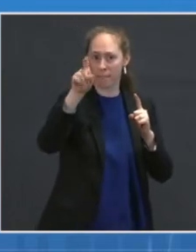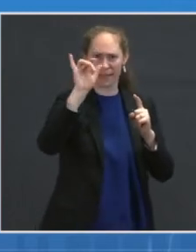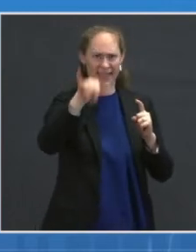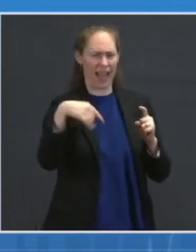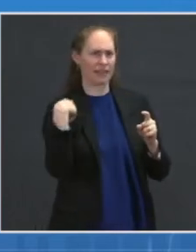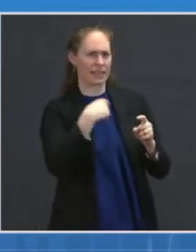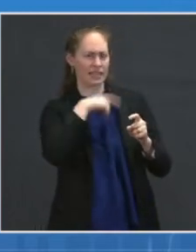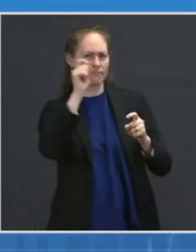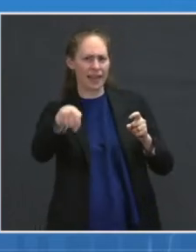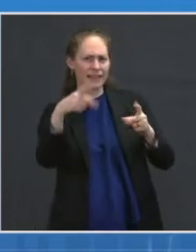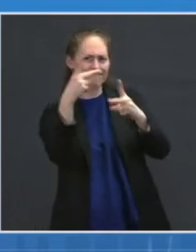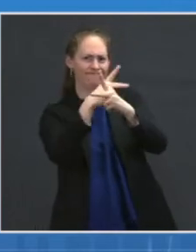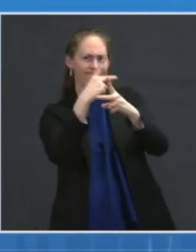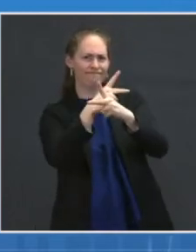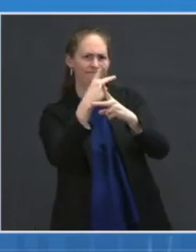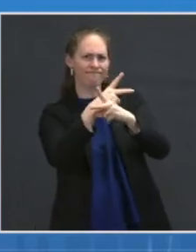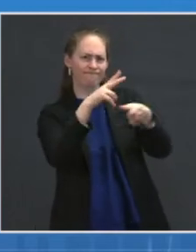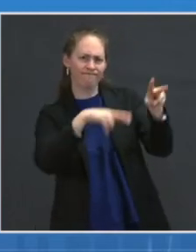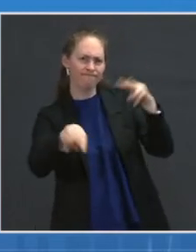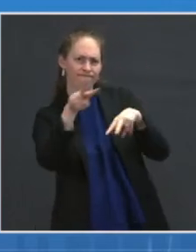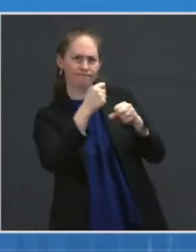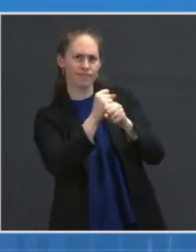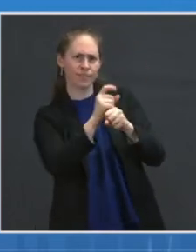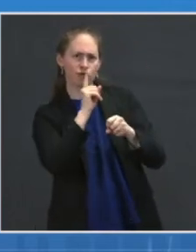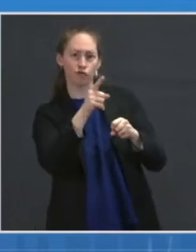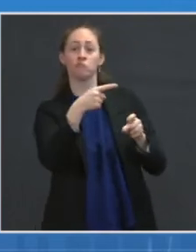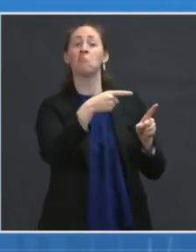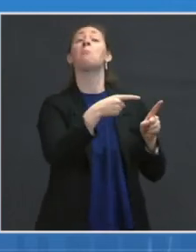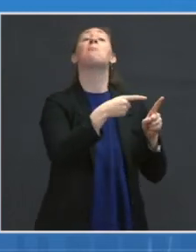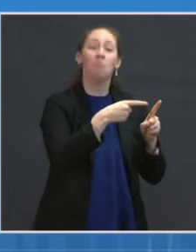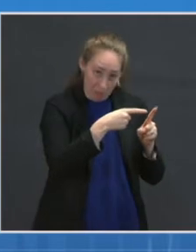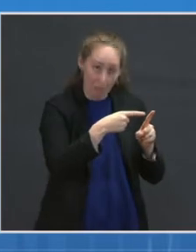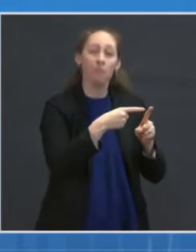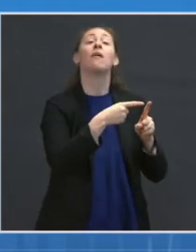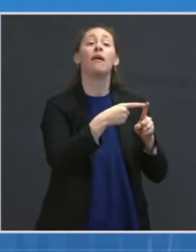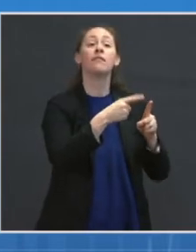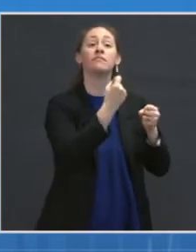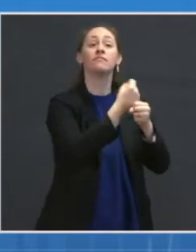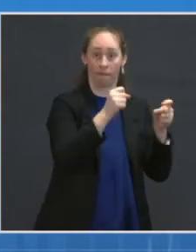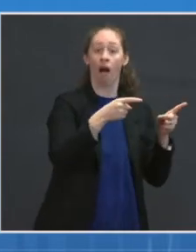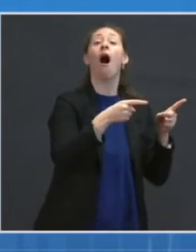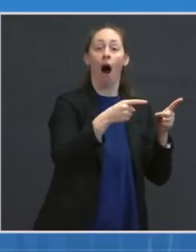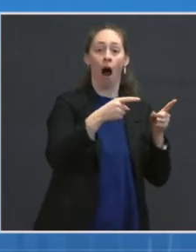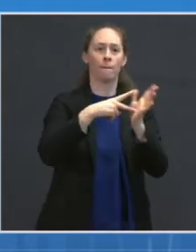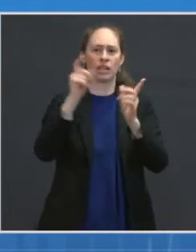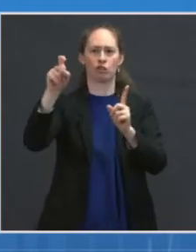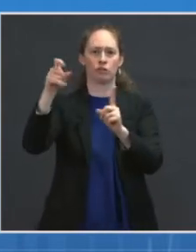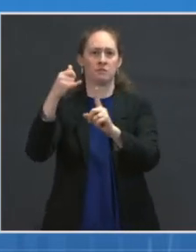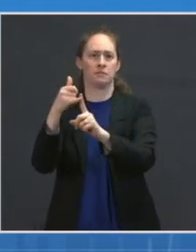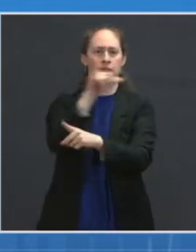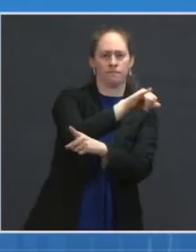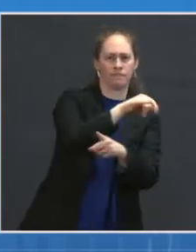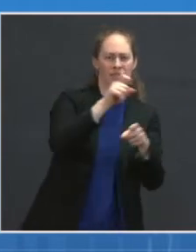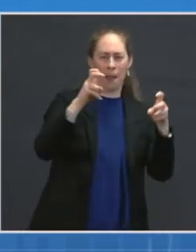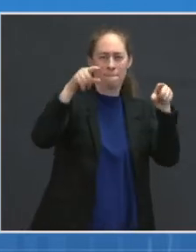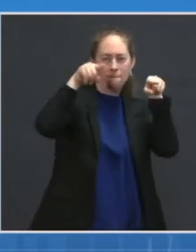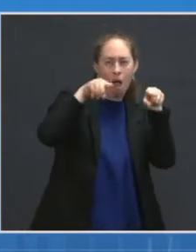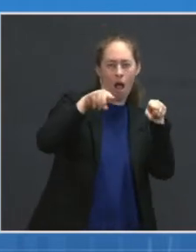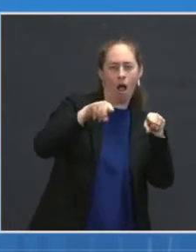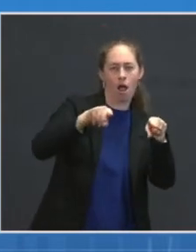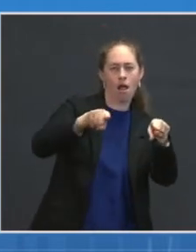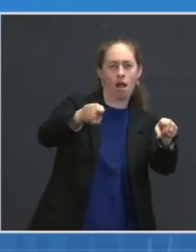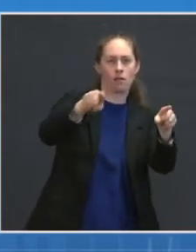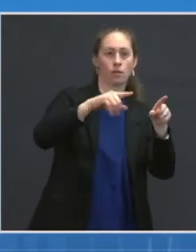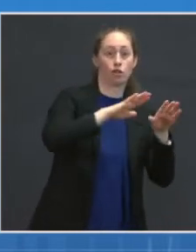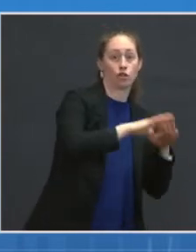efficacy in the other trials? And that's the way that trial will go. And then we're starting by the end of March.